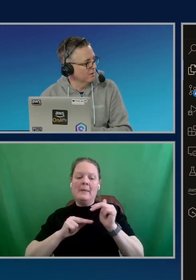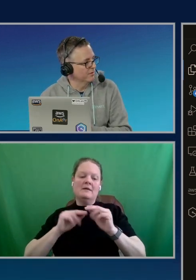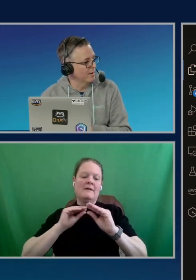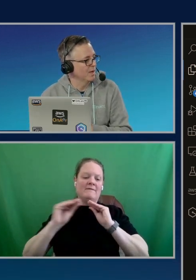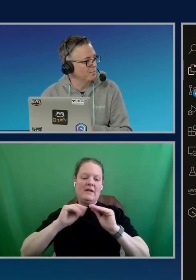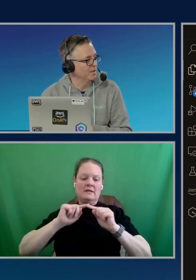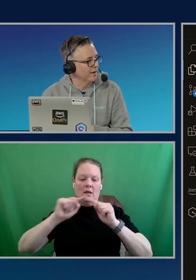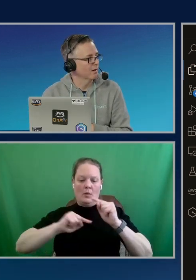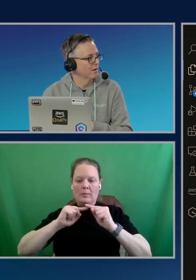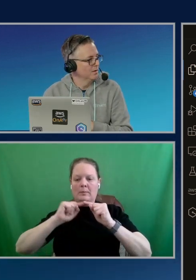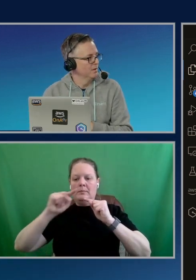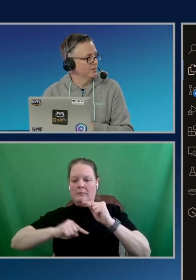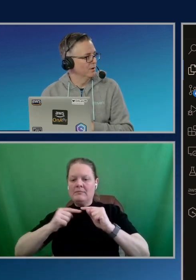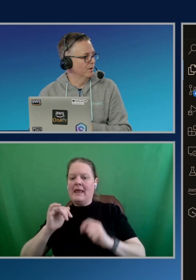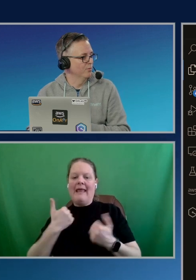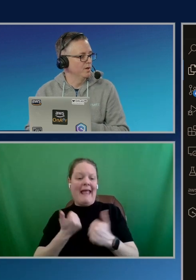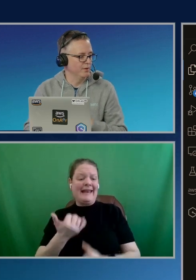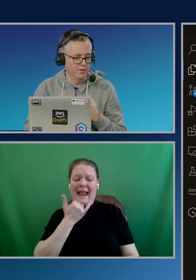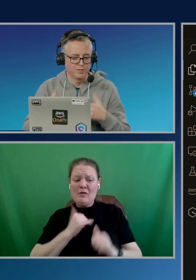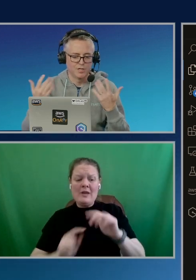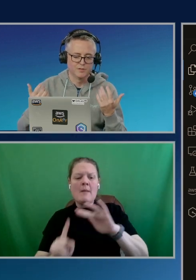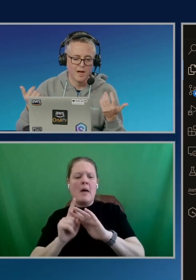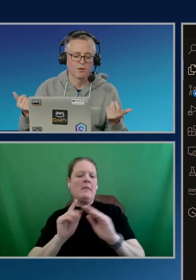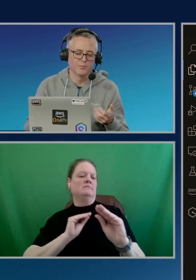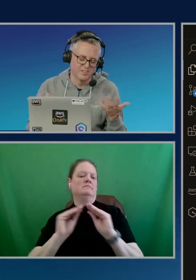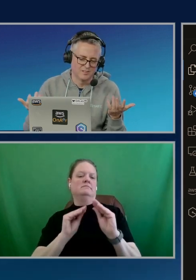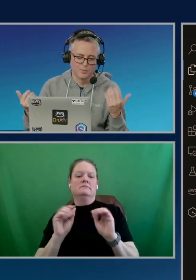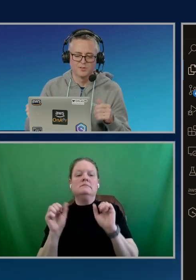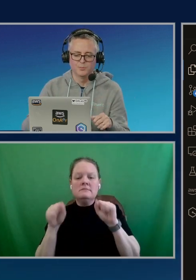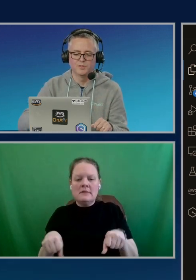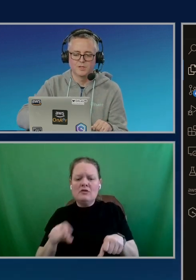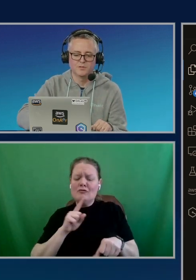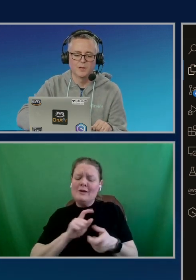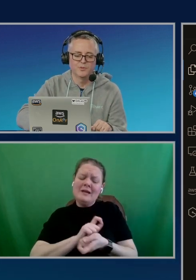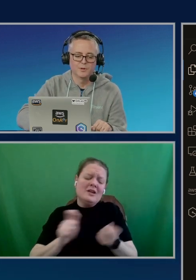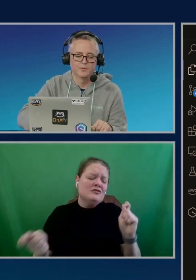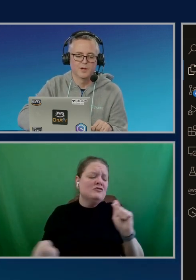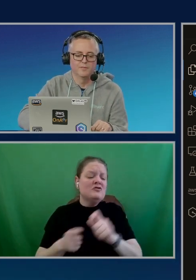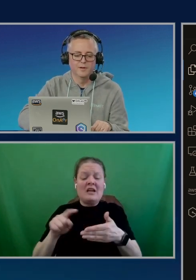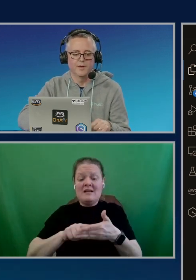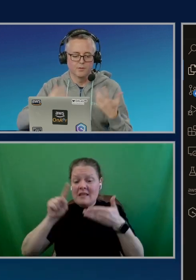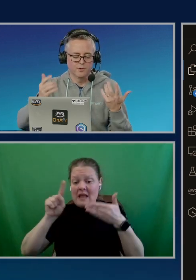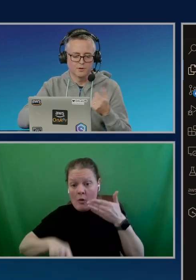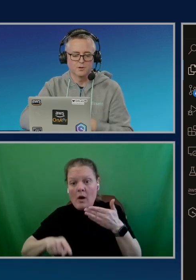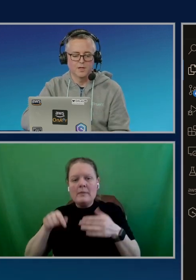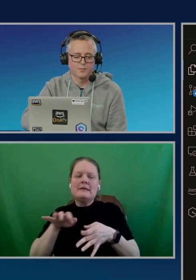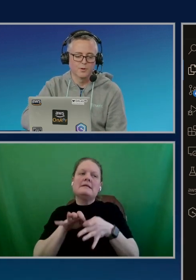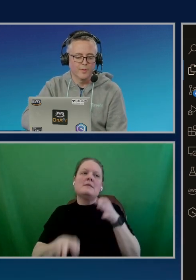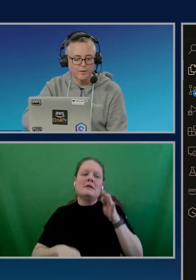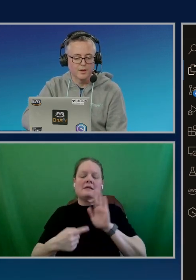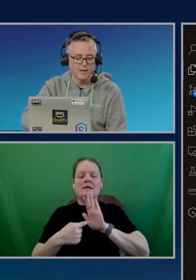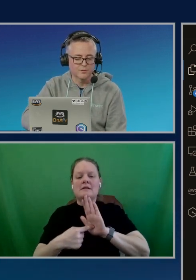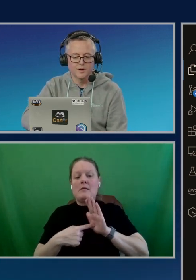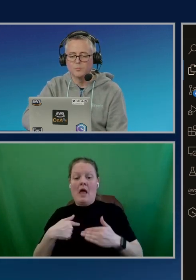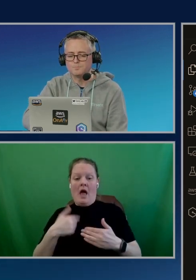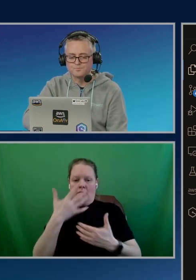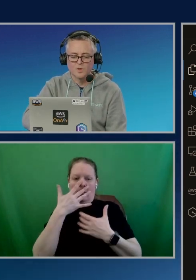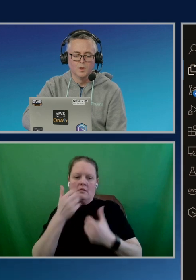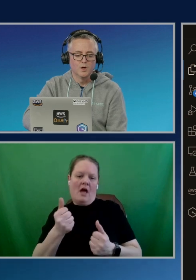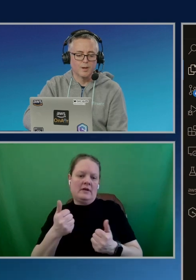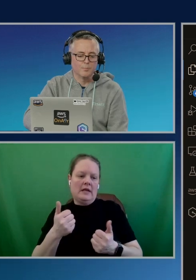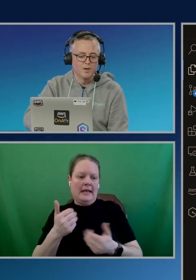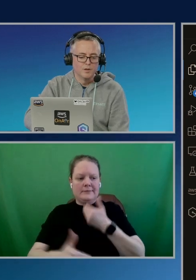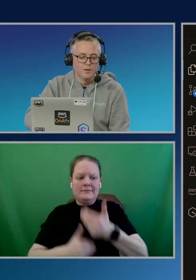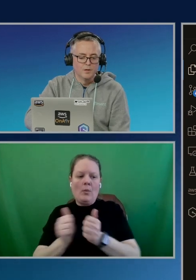fix any errors that might be there. Nice. So, it can really, really change the outcomes. This is a pretty simplistic example, so I was confident that it would get through it without any extra help.